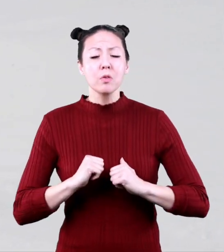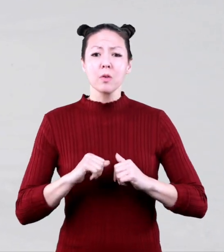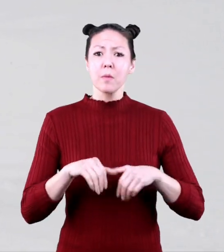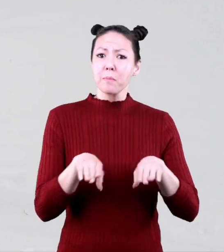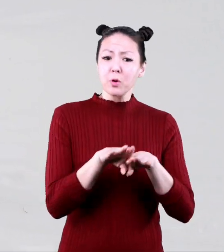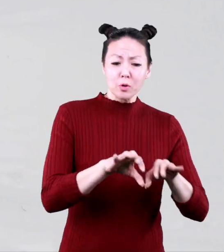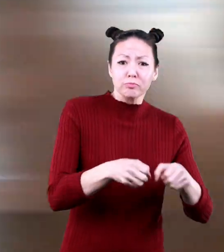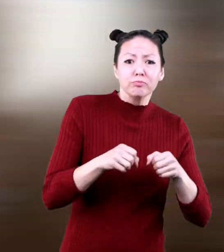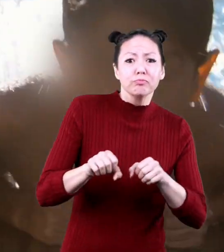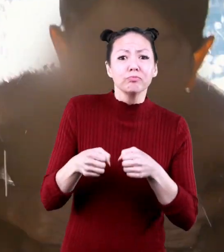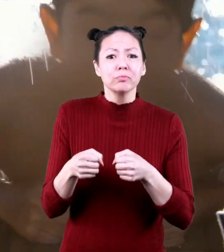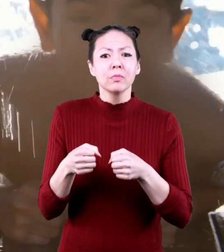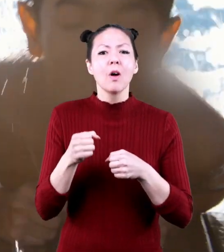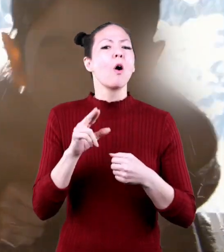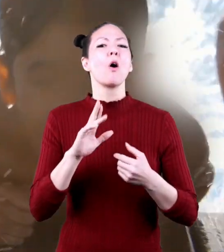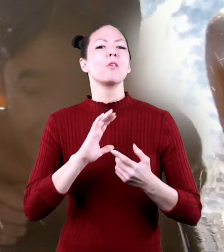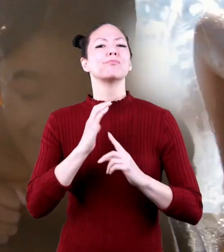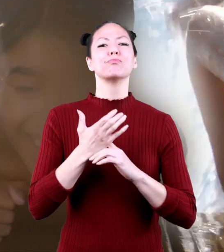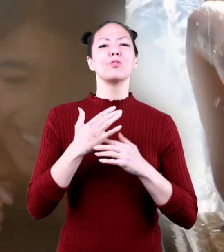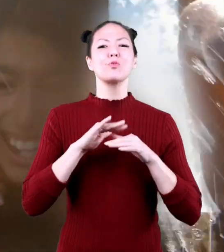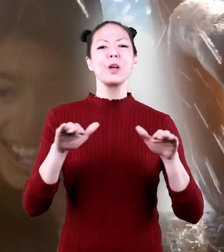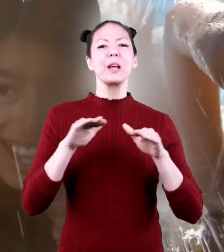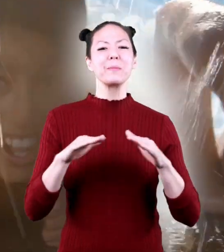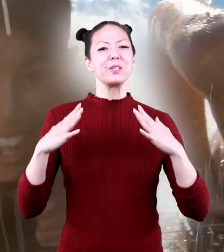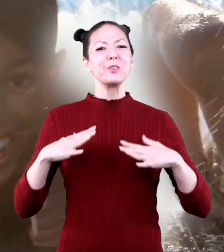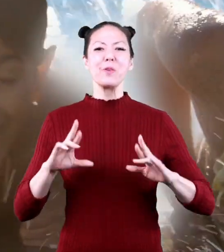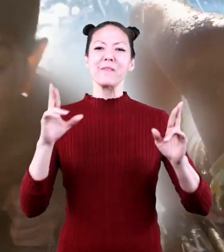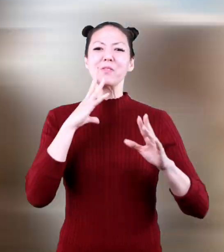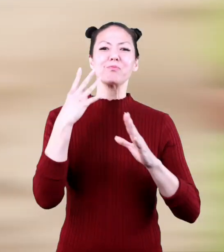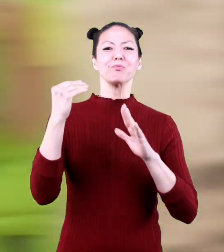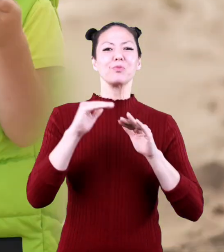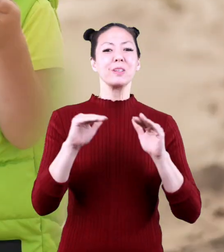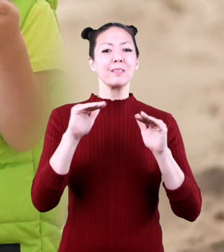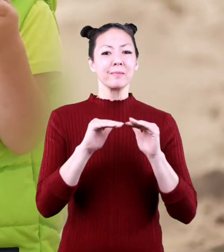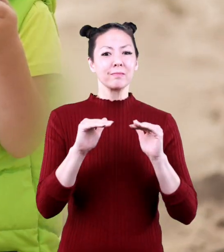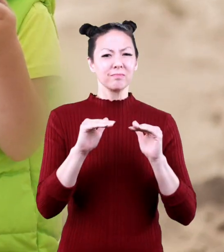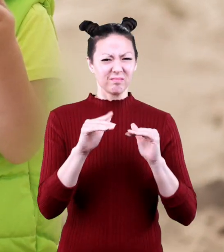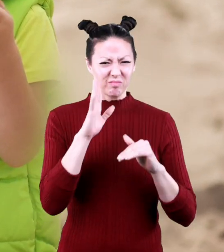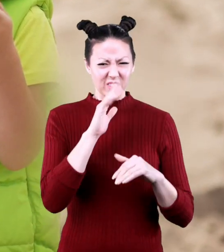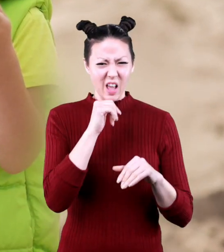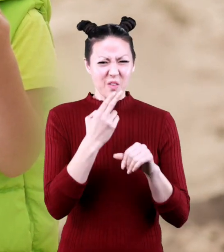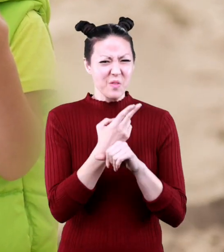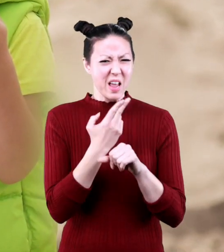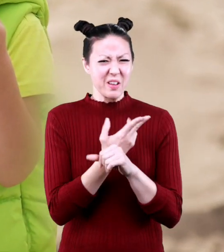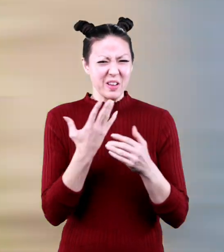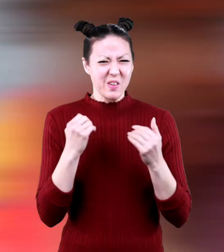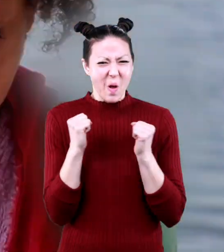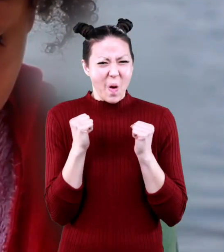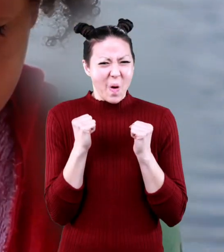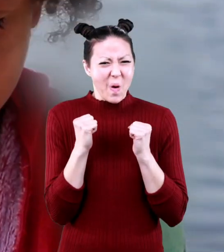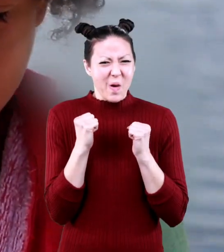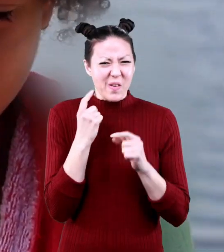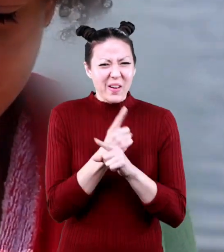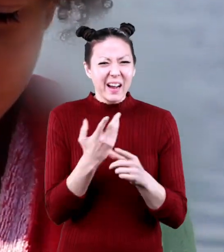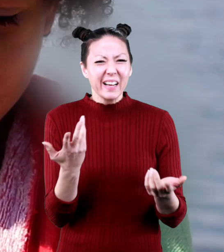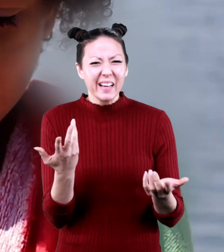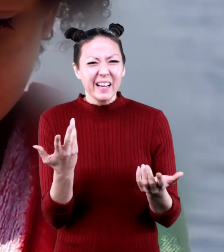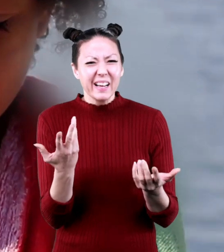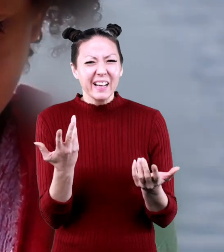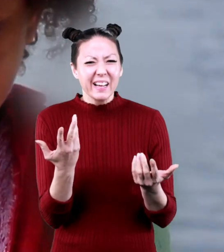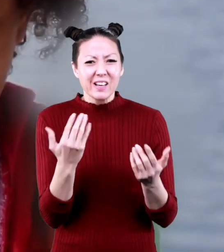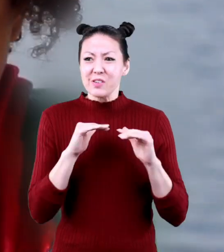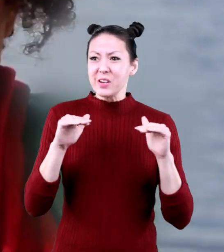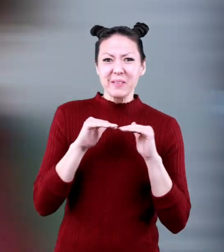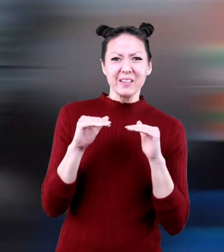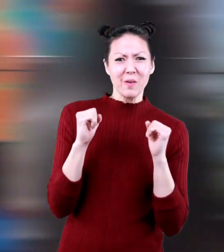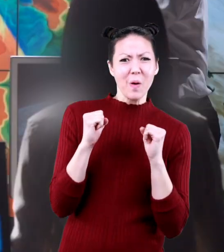and snow boots, and when to put on a swimming suit. You would not wear a coat in the heat or a swimming suit